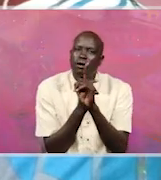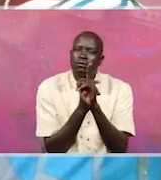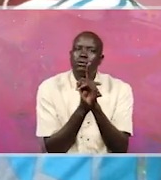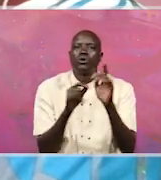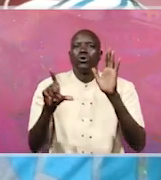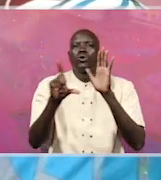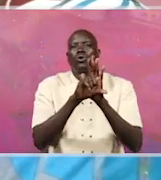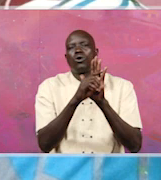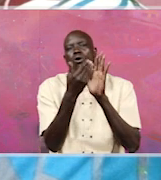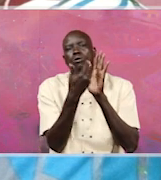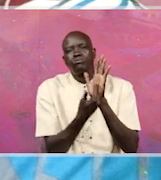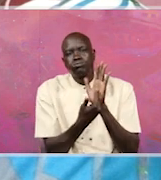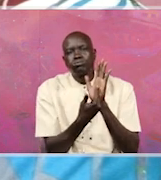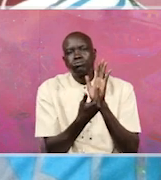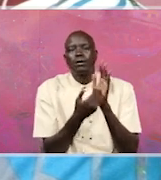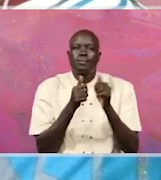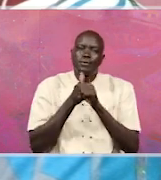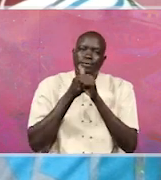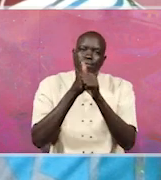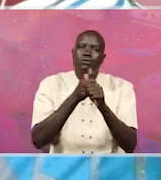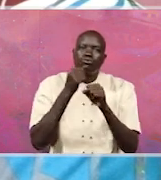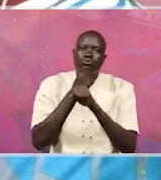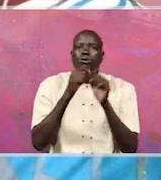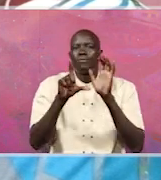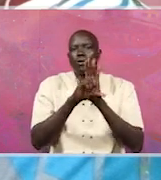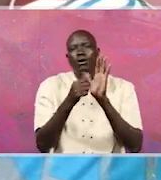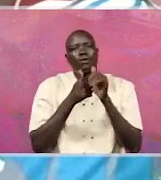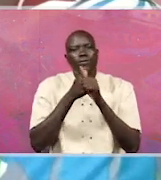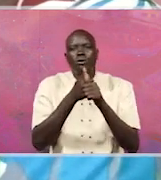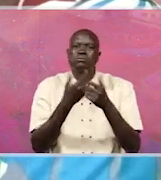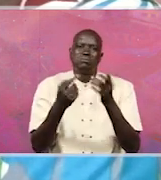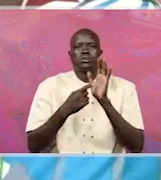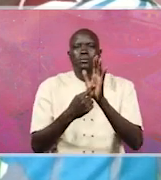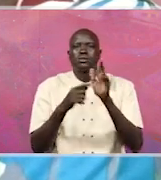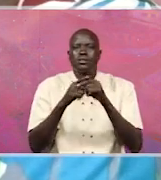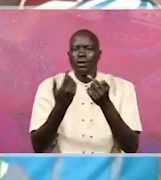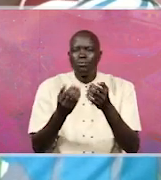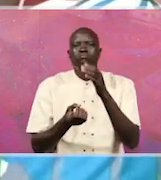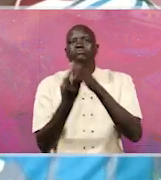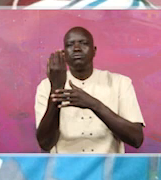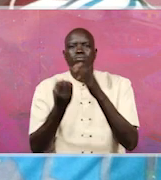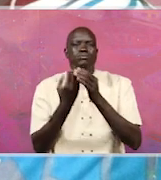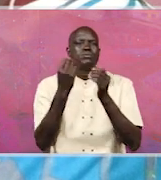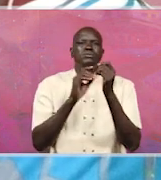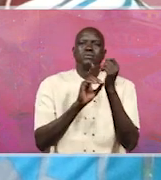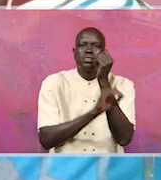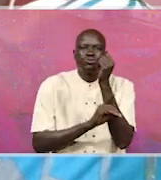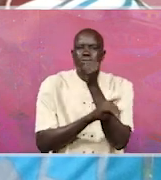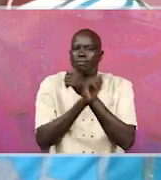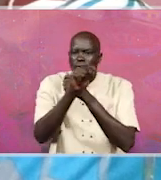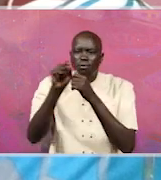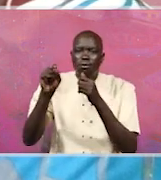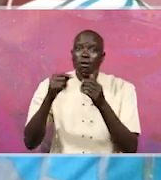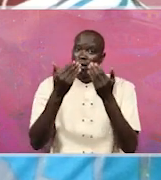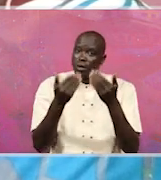for, it's supposed to be the way to do things. Just like we are causing districts to mushroom in every sub-county. We are supposed